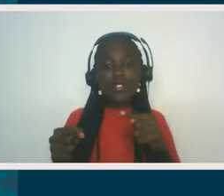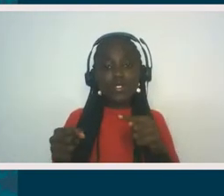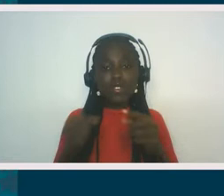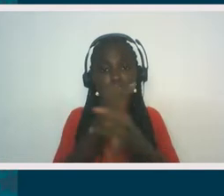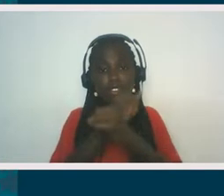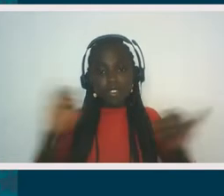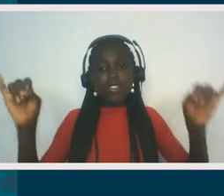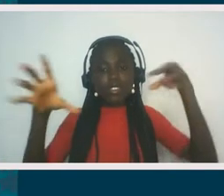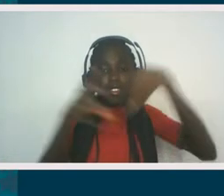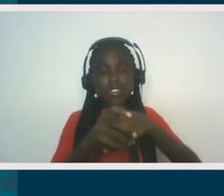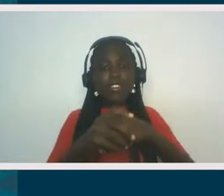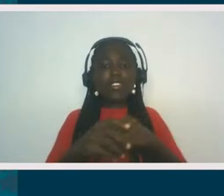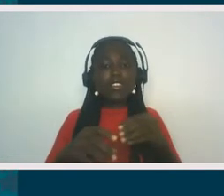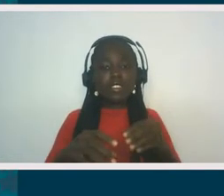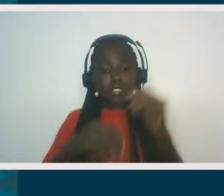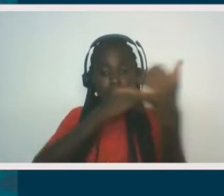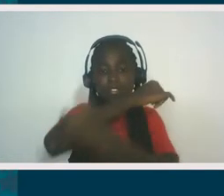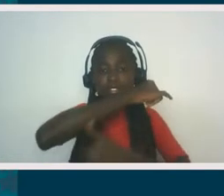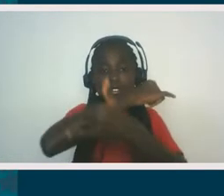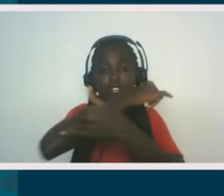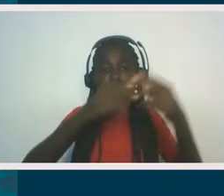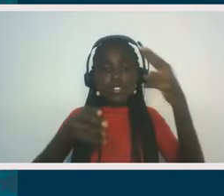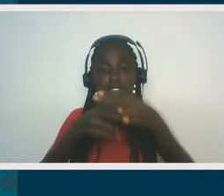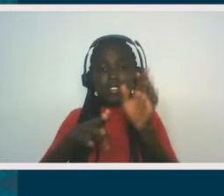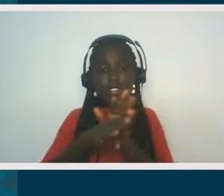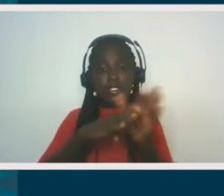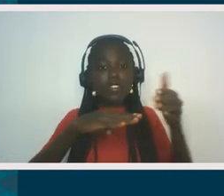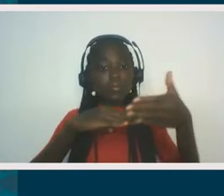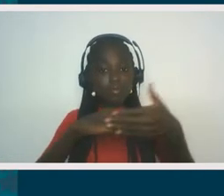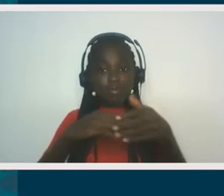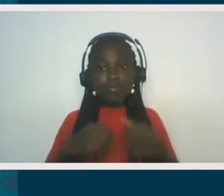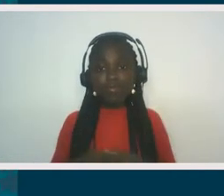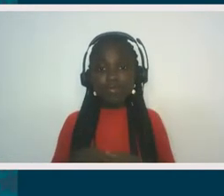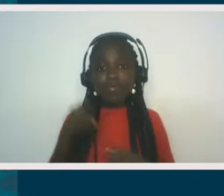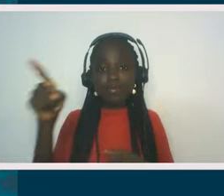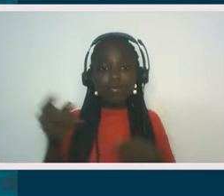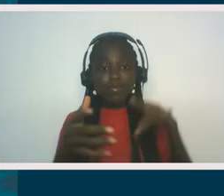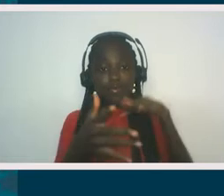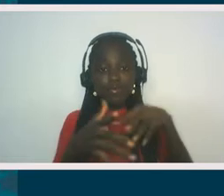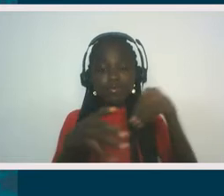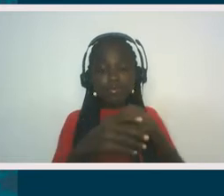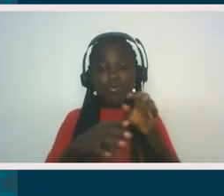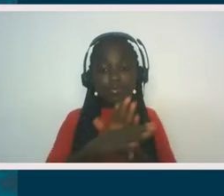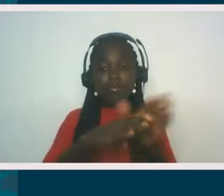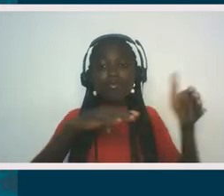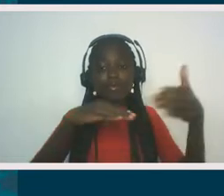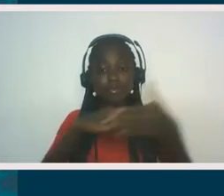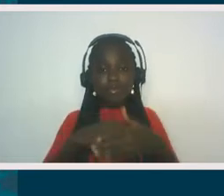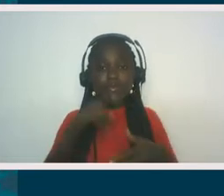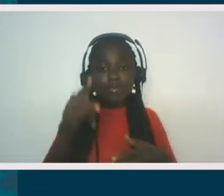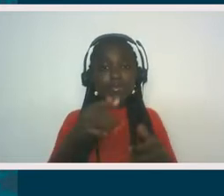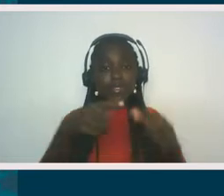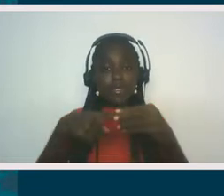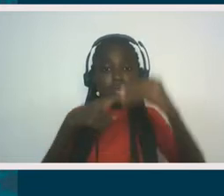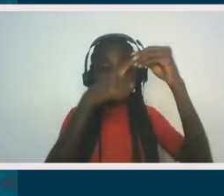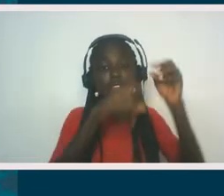Professor Hamilton has taught at graduate and undergraduate levels in Jamaica and the United States of America, and a special advisor and trade